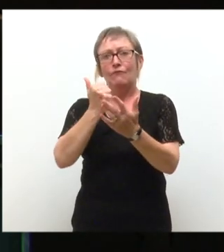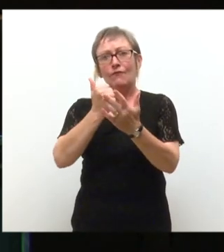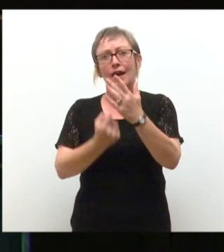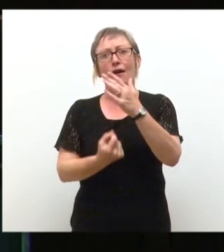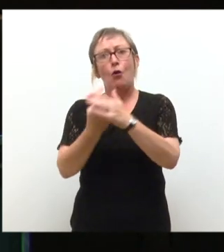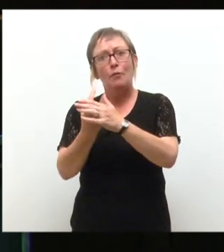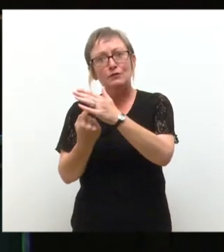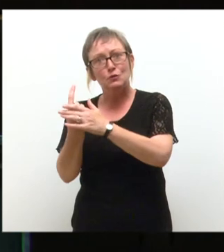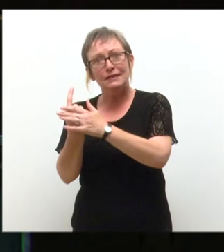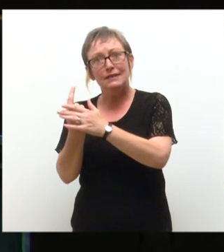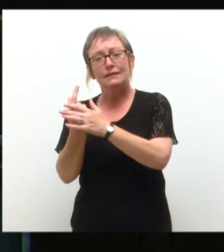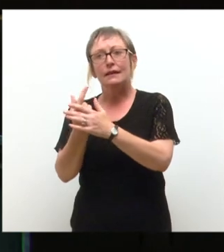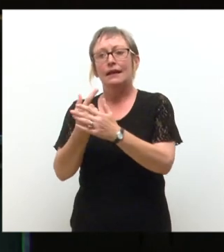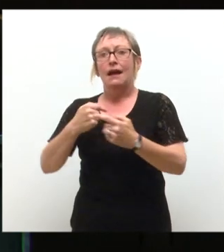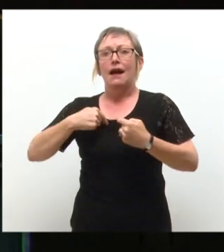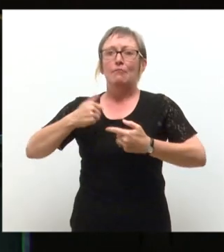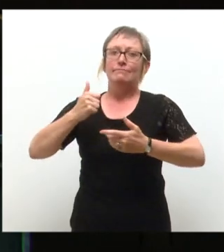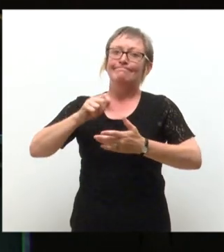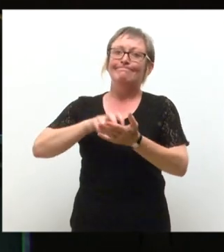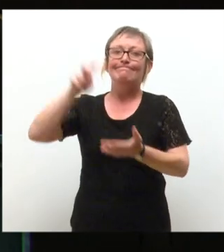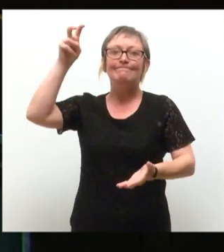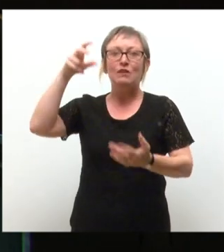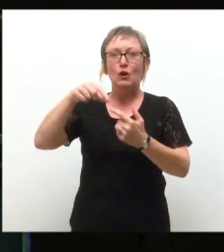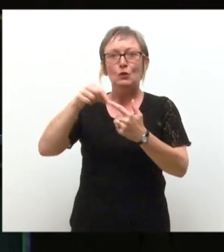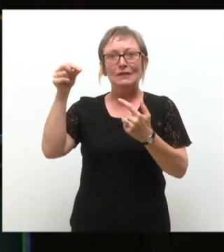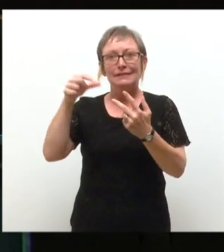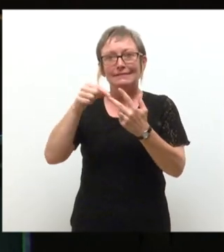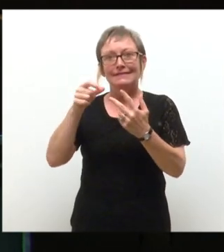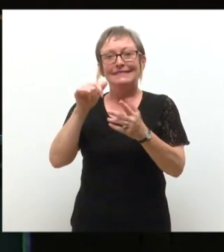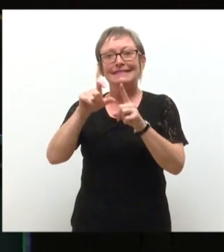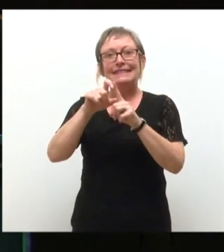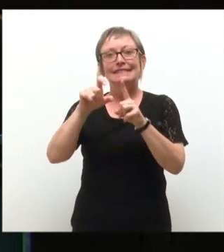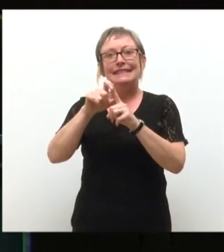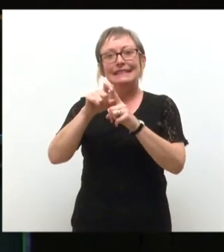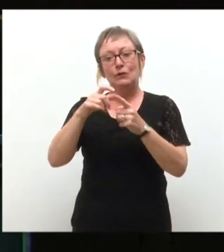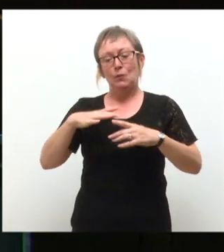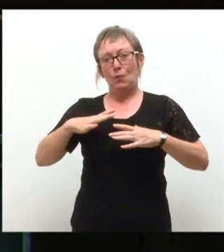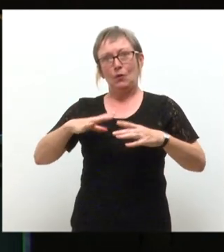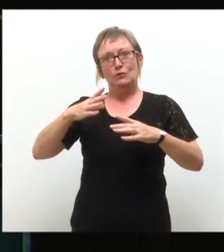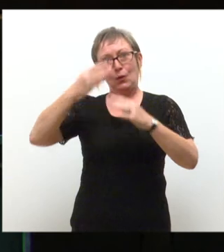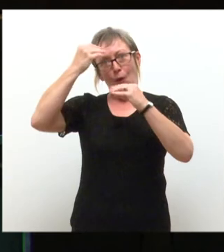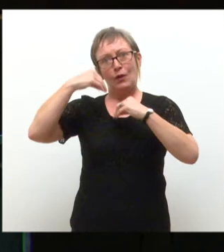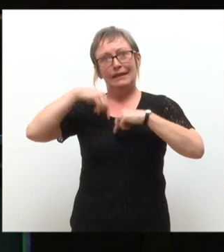and I am delighted that you have chosen Dundee to realise it then. So work hard,